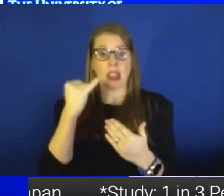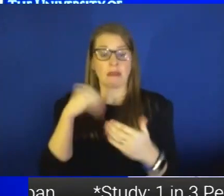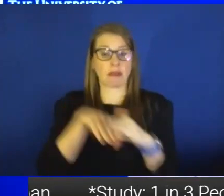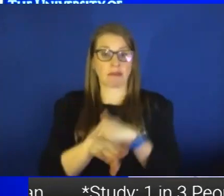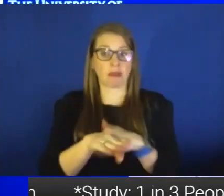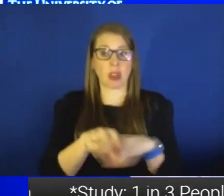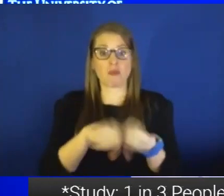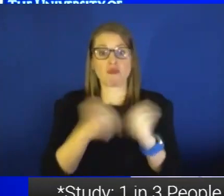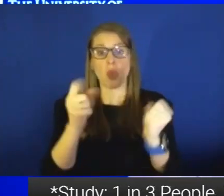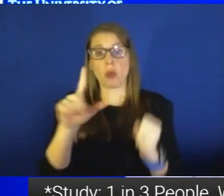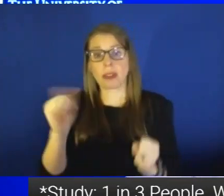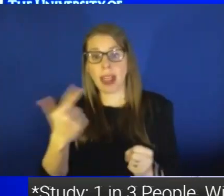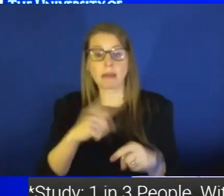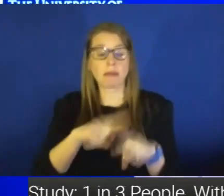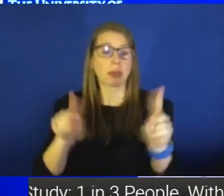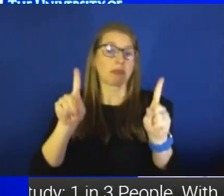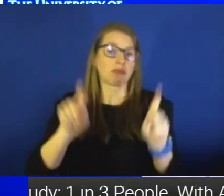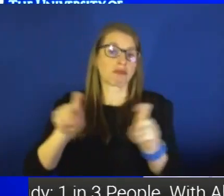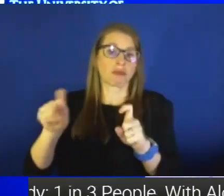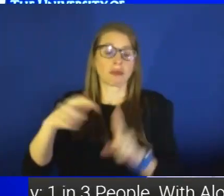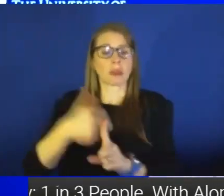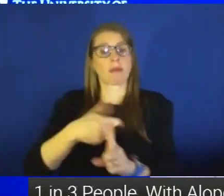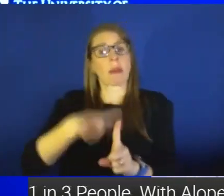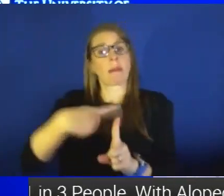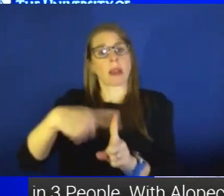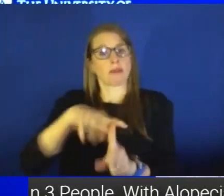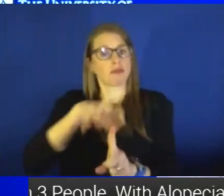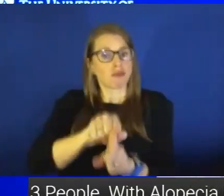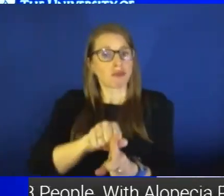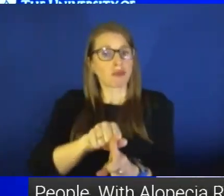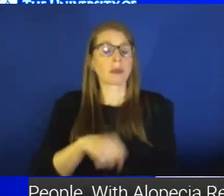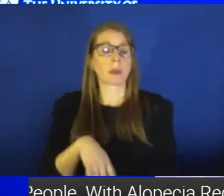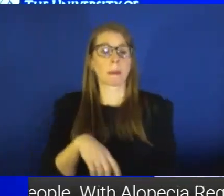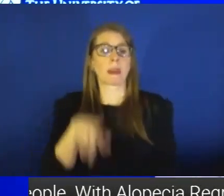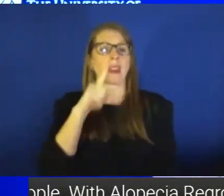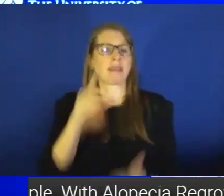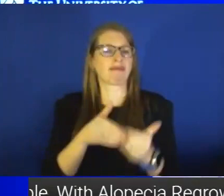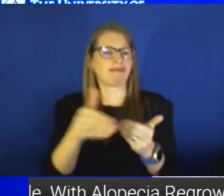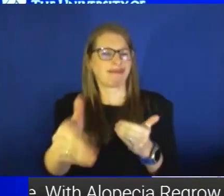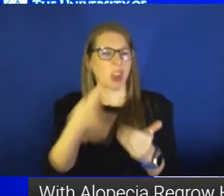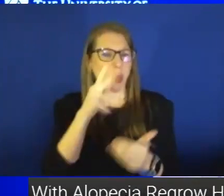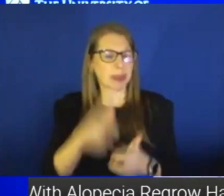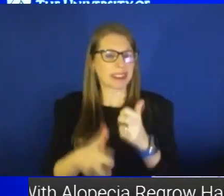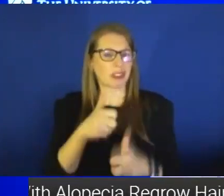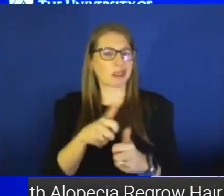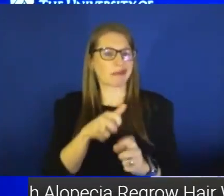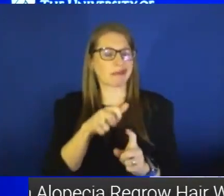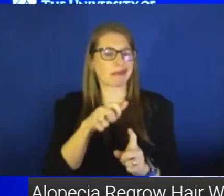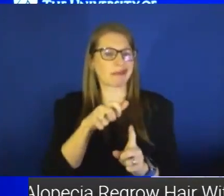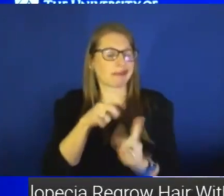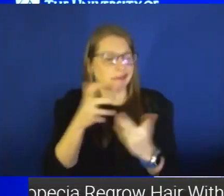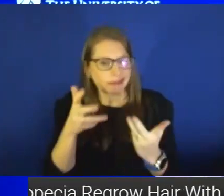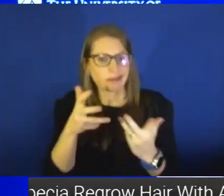they get screened and they're positive? So I think moving forward, it is going to be very difficult to tell what kind of